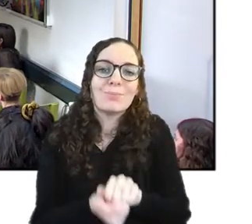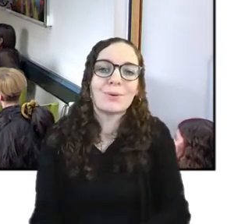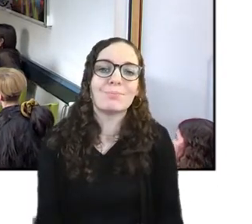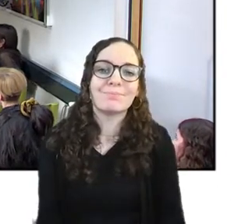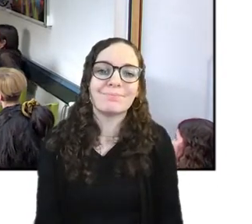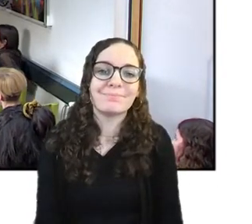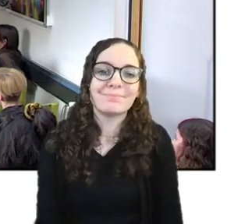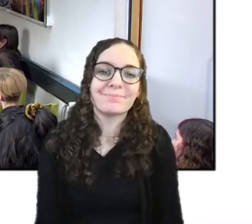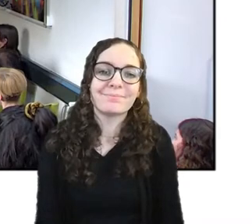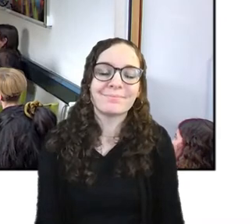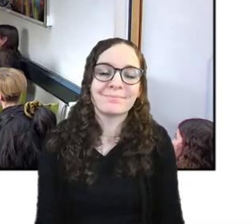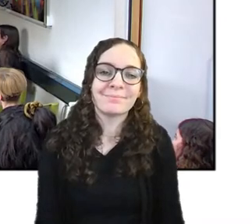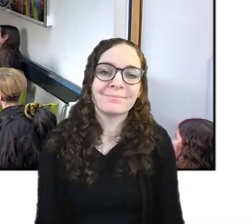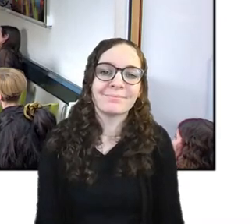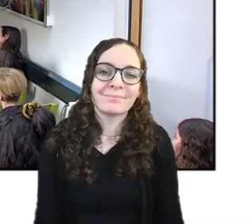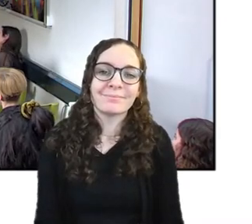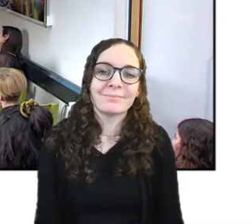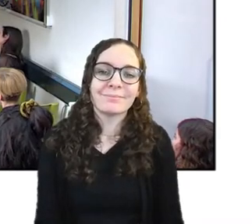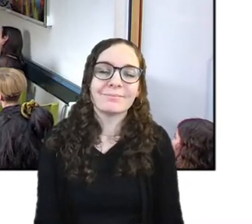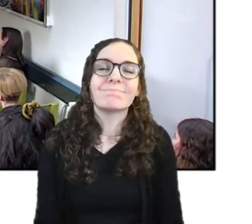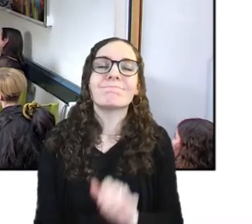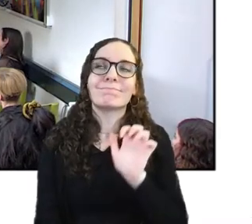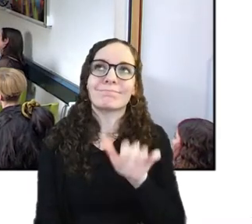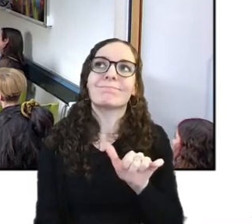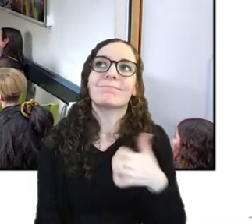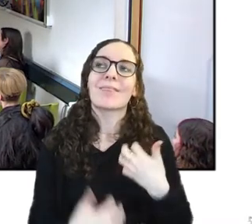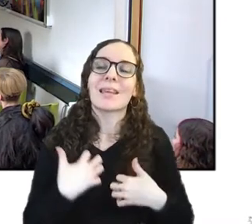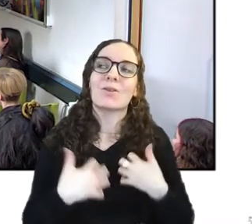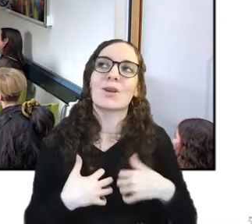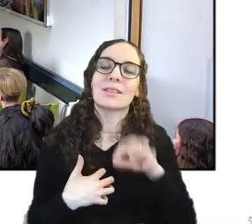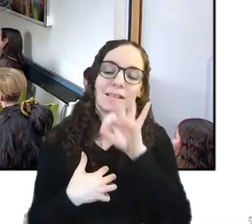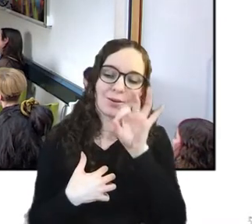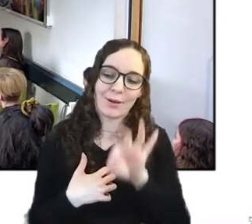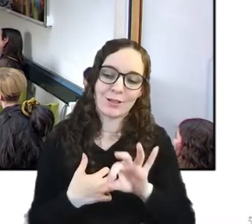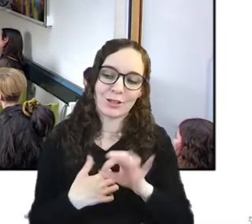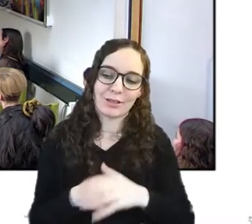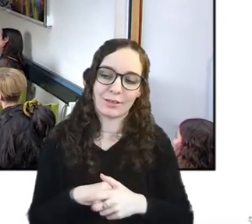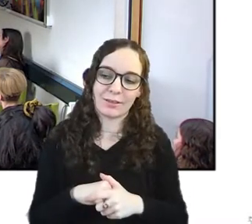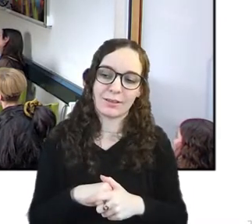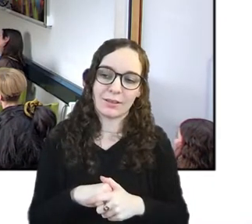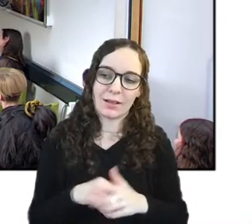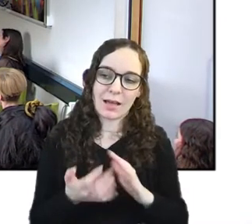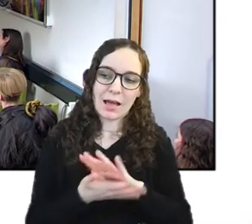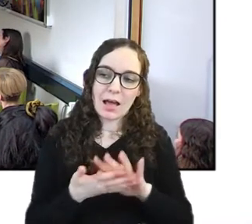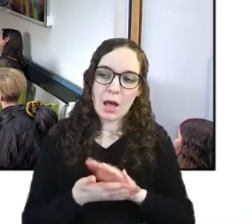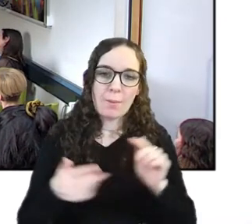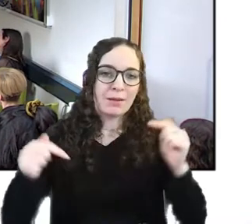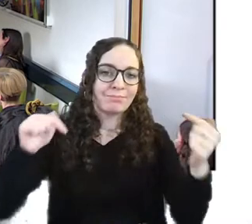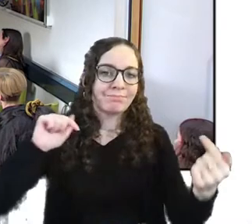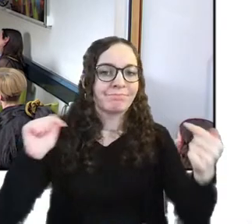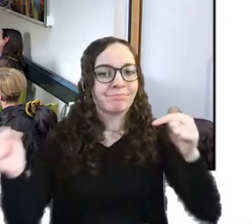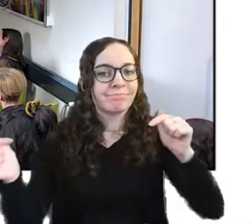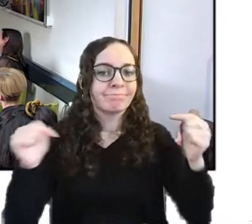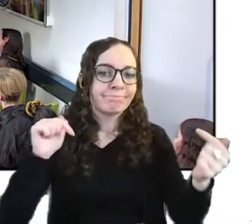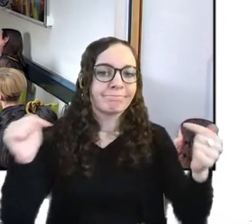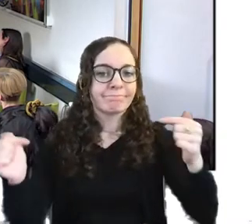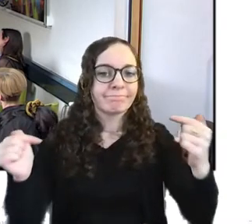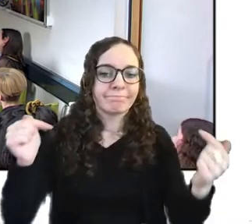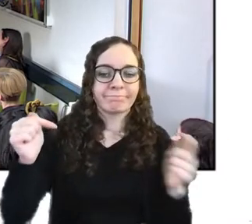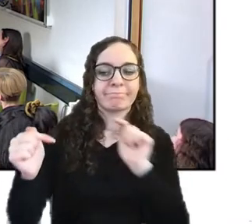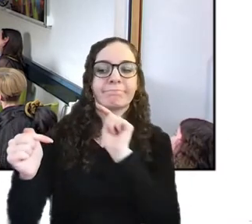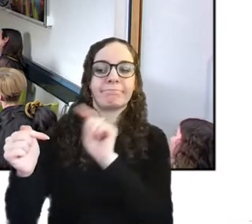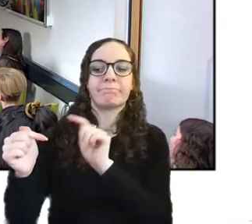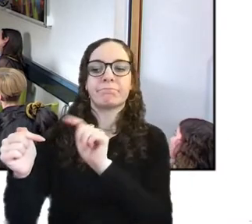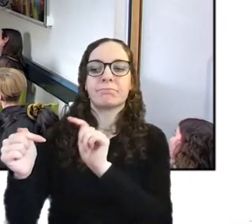as well because it's kind of like just two sides i think sometimes when you put stuff